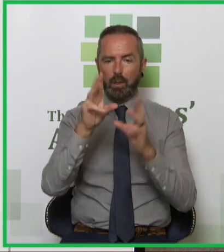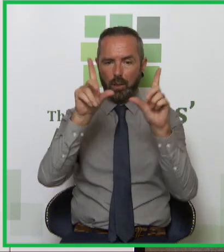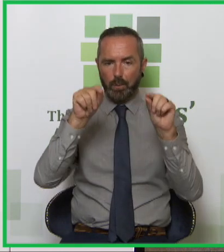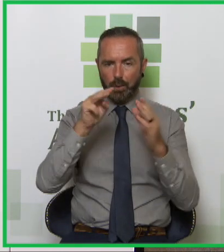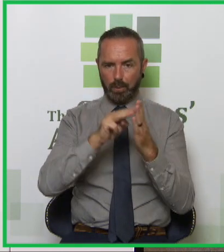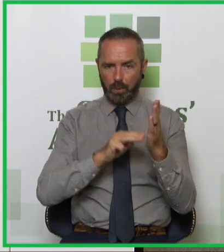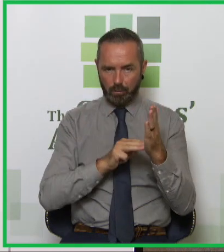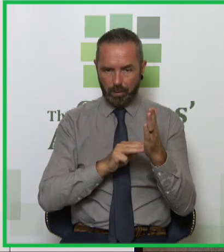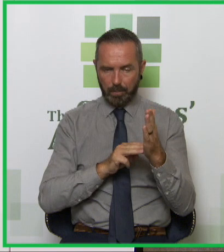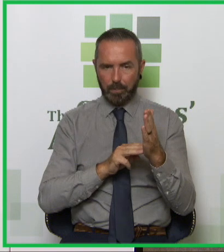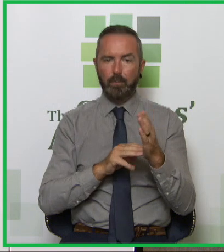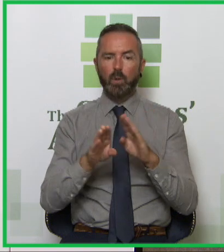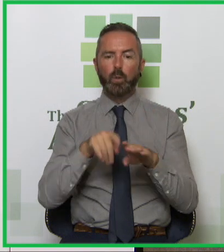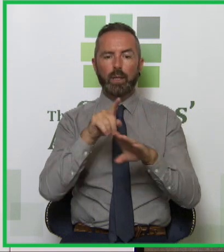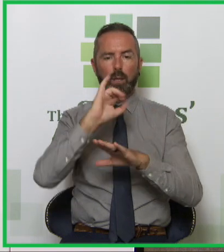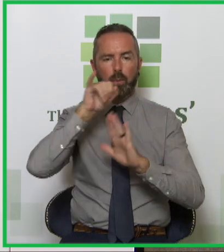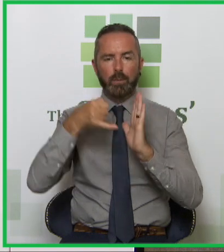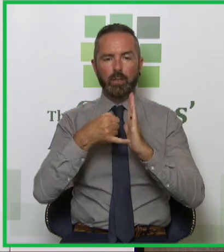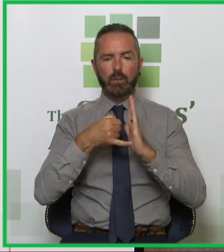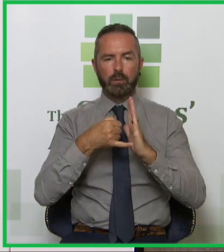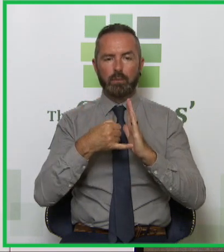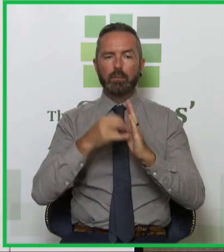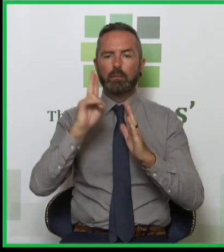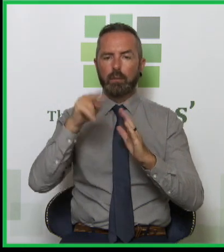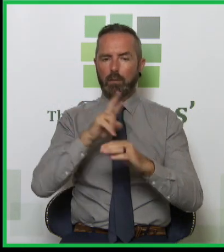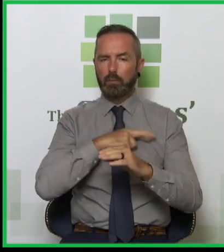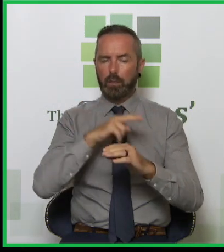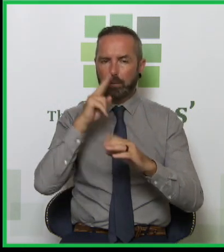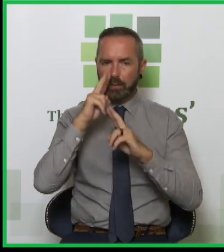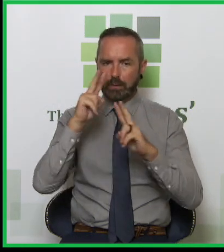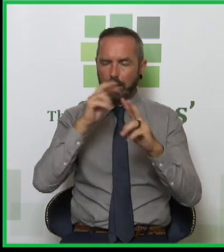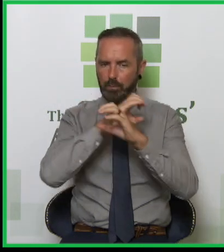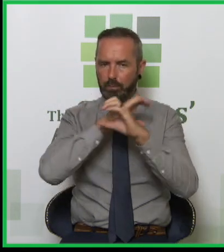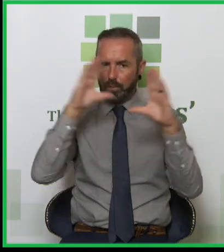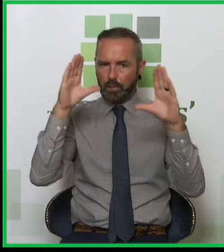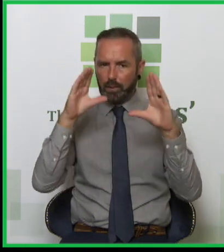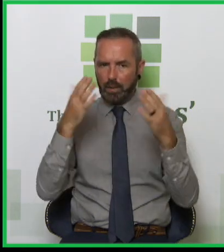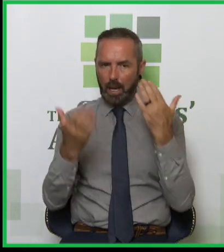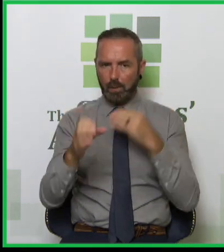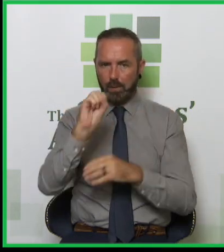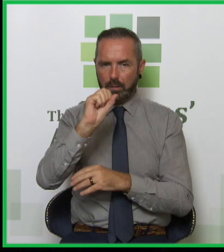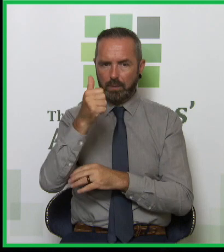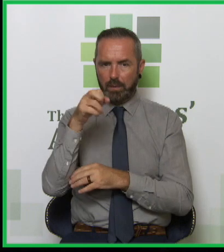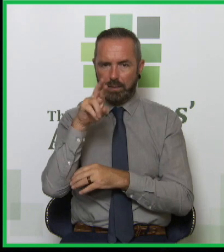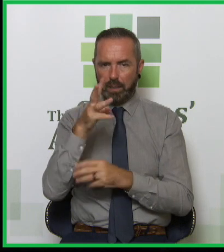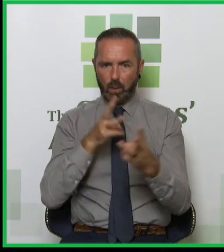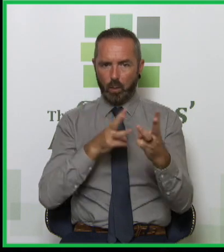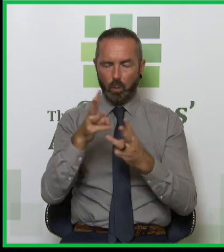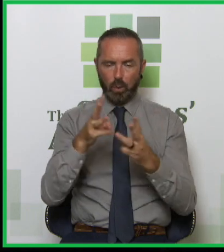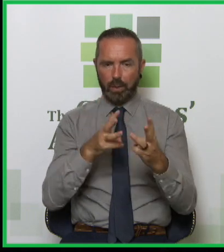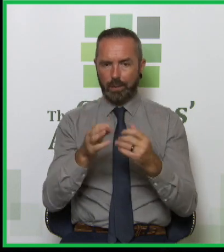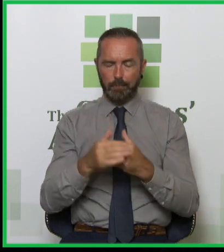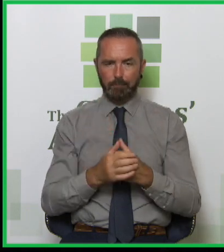and with their consent, so that we can really see how SARE will be working in this space.